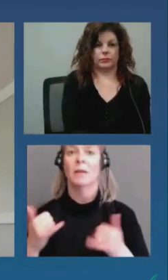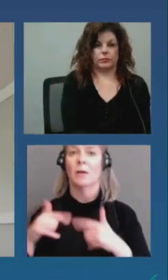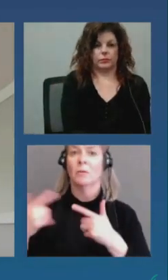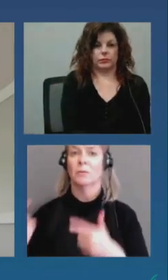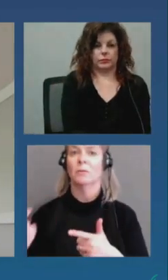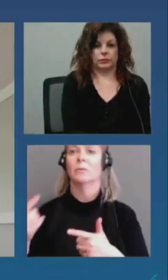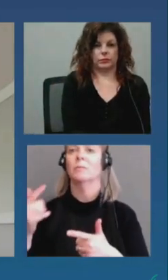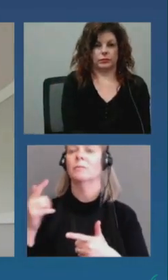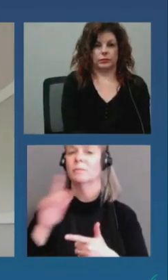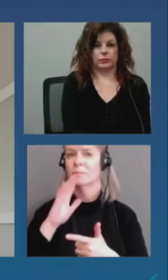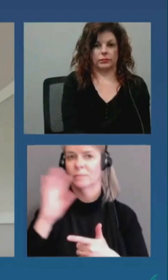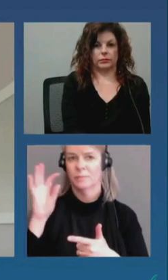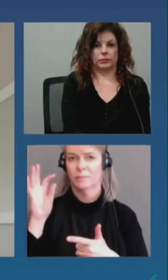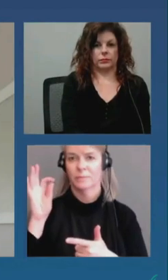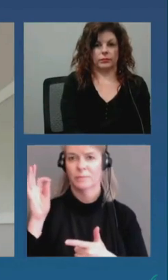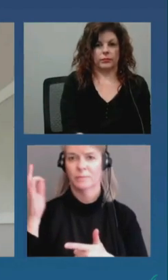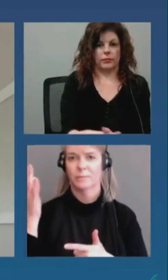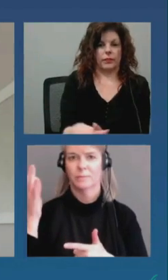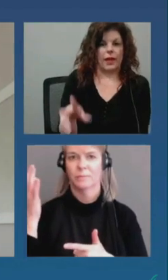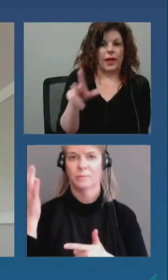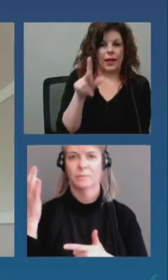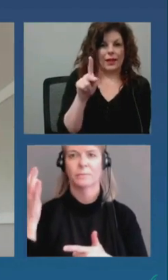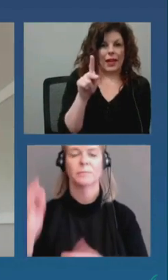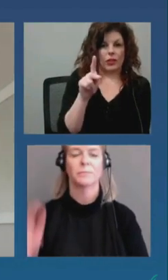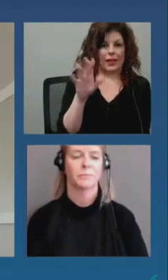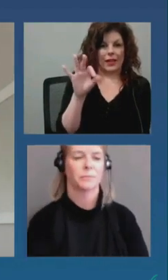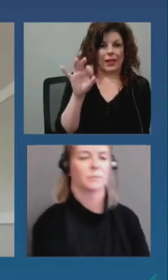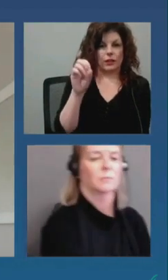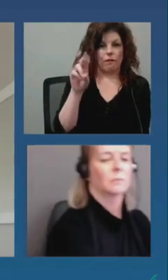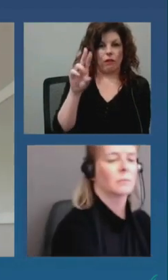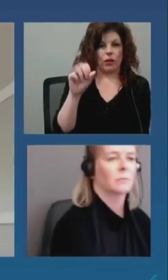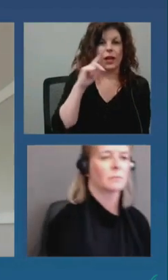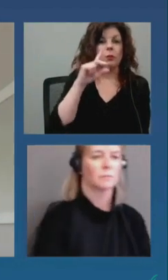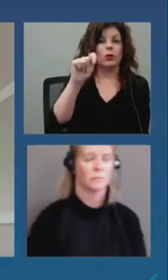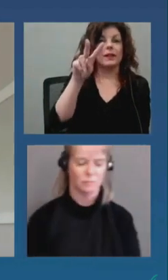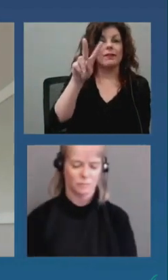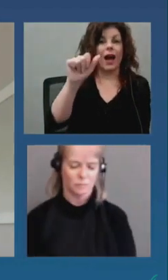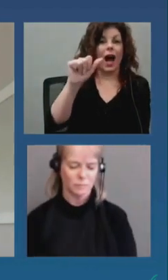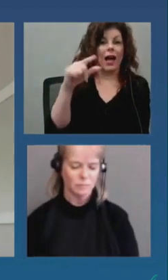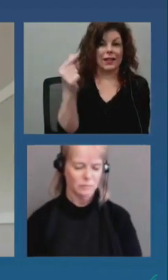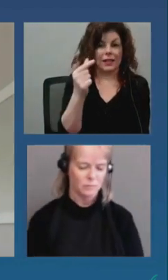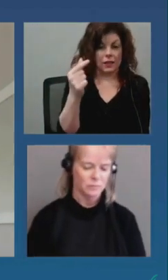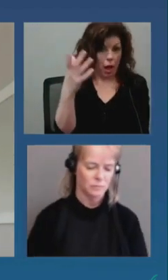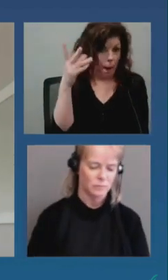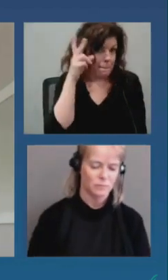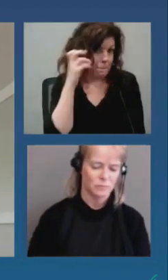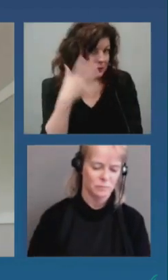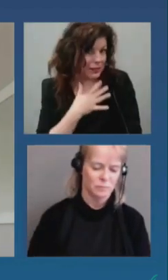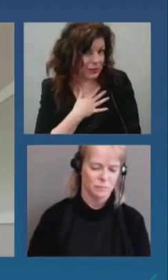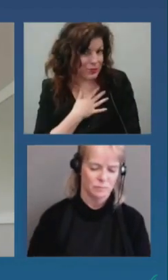Catherine Fortin at TVA Gatineau. Oui, est-ce que vous m'entendez?